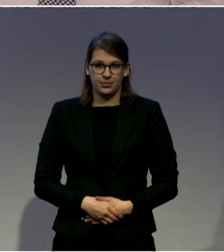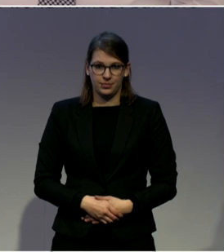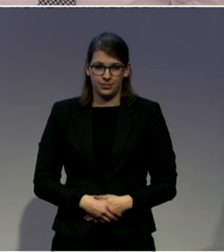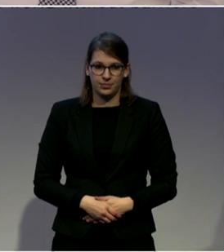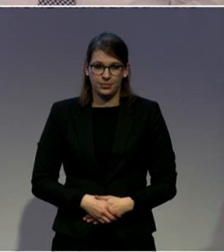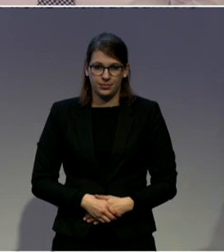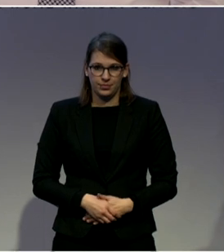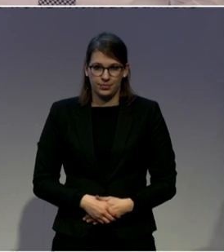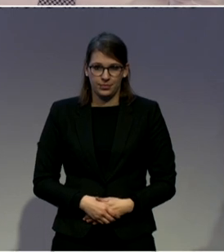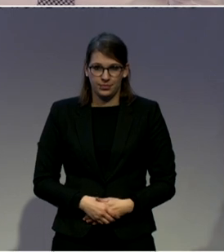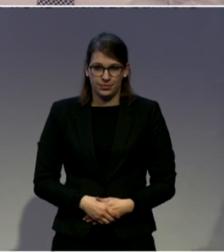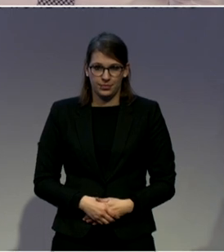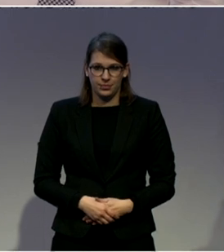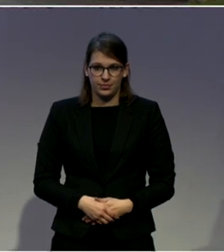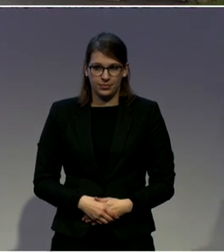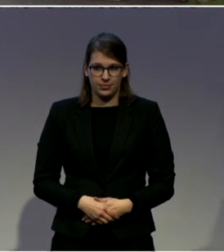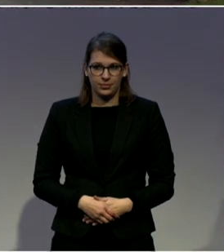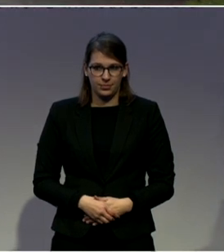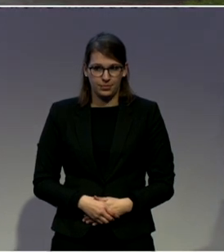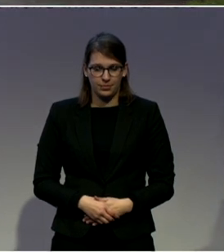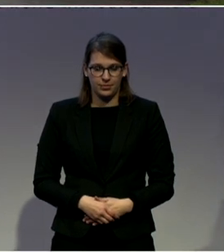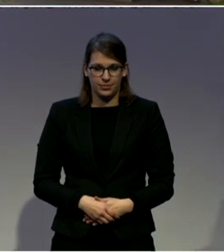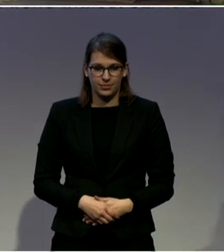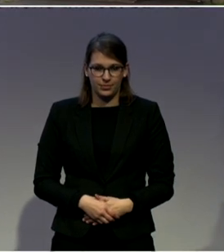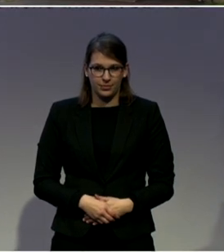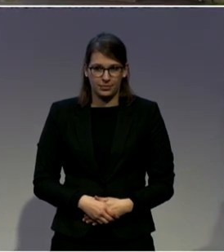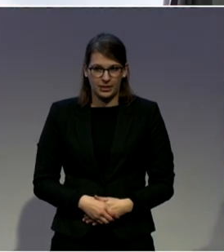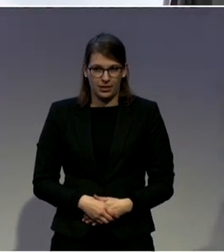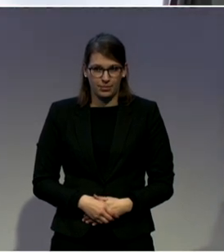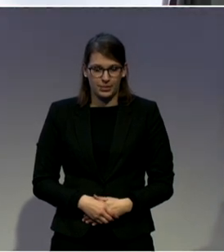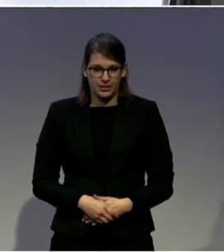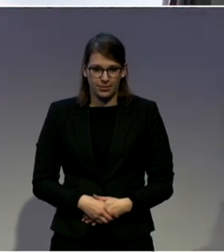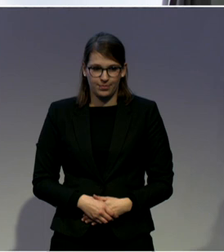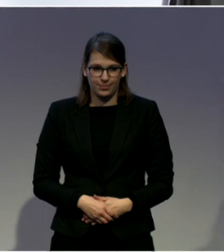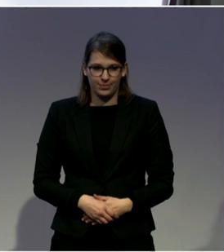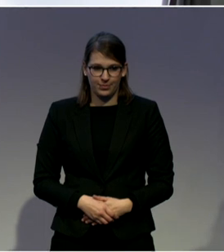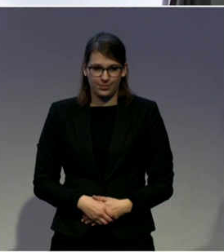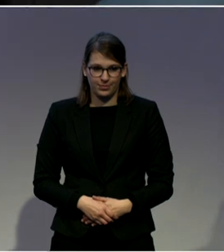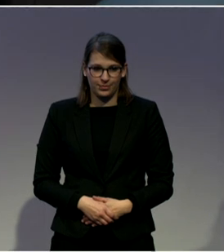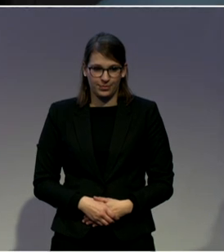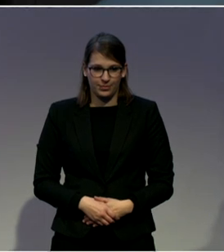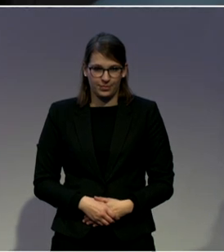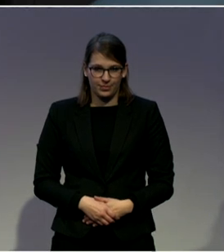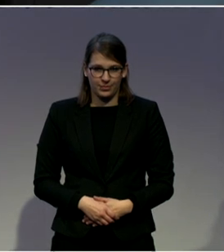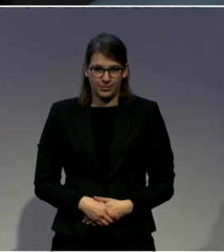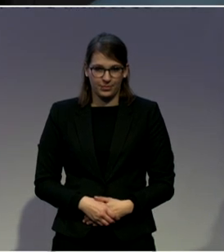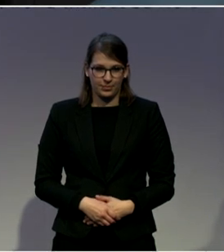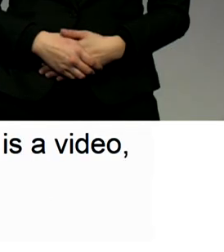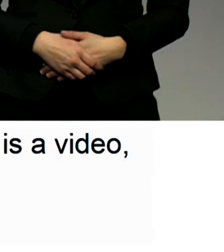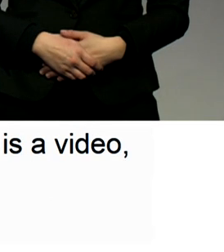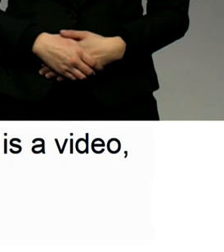lived very shallow lives from the point of view of not being able to live to their full potential. John would be in St.